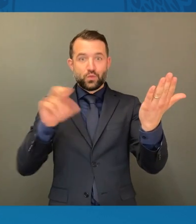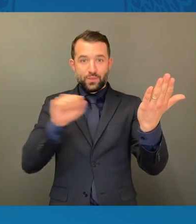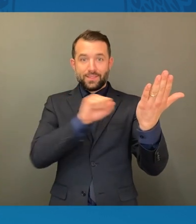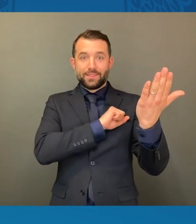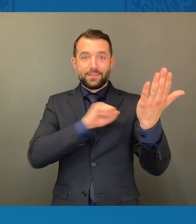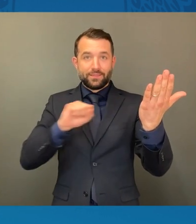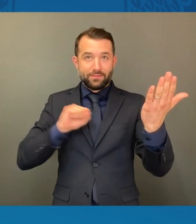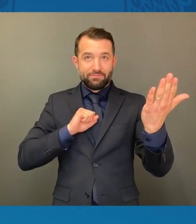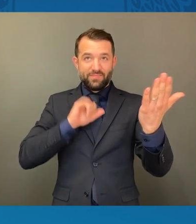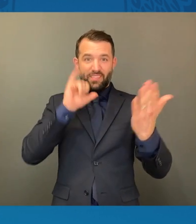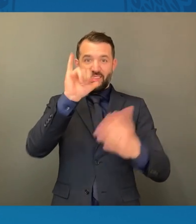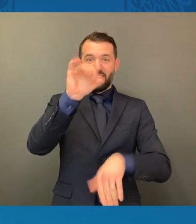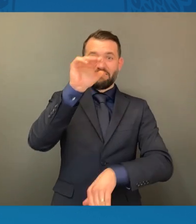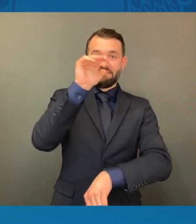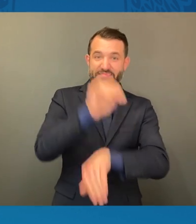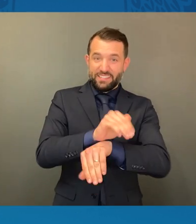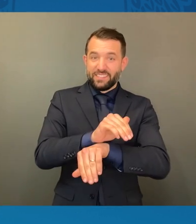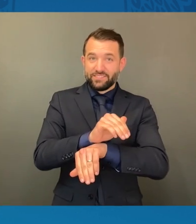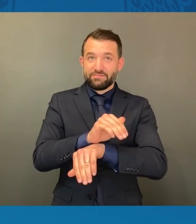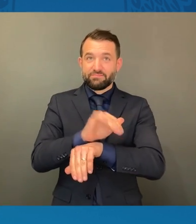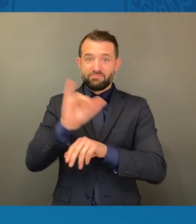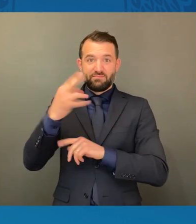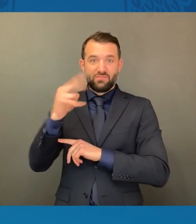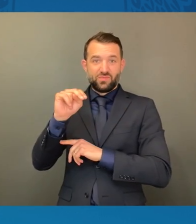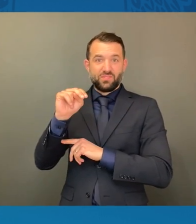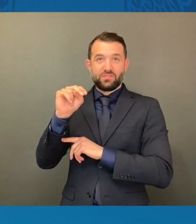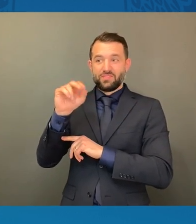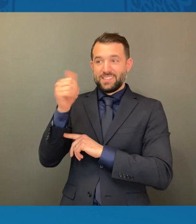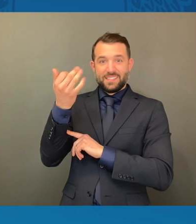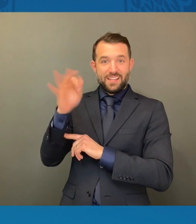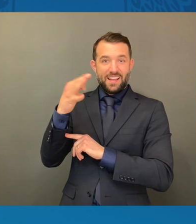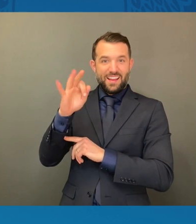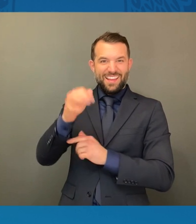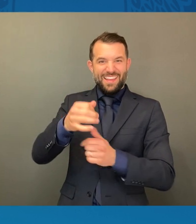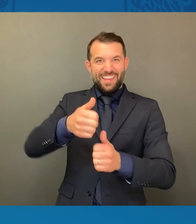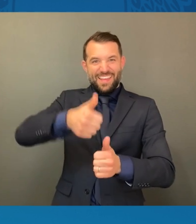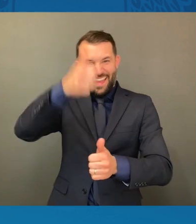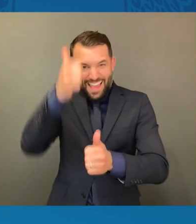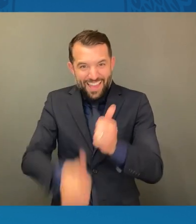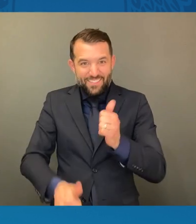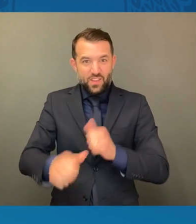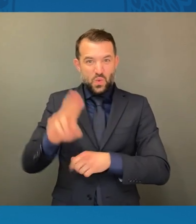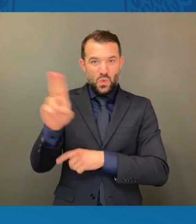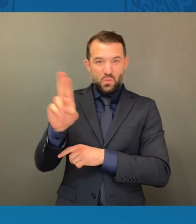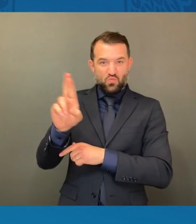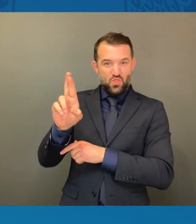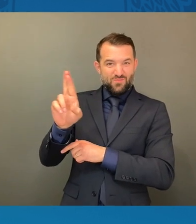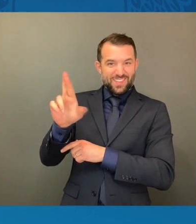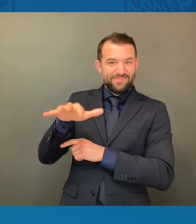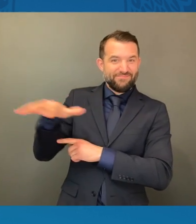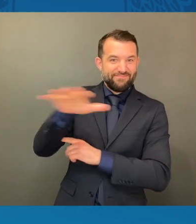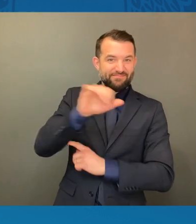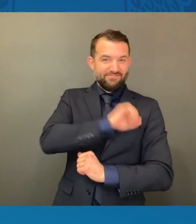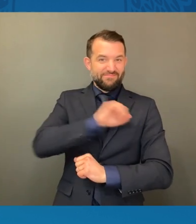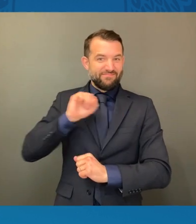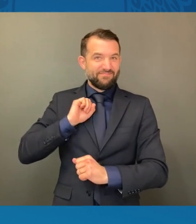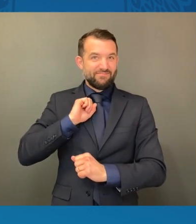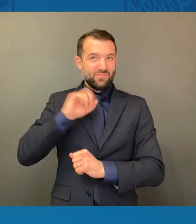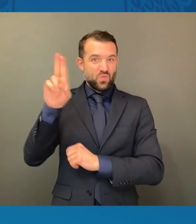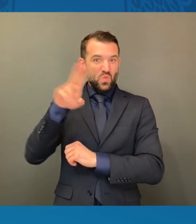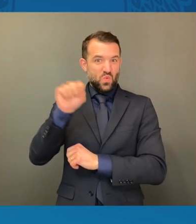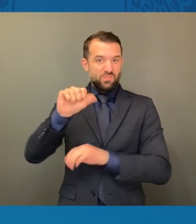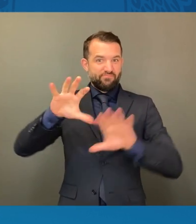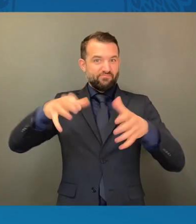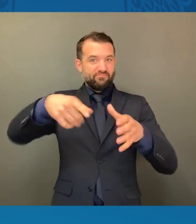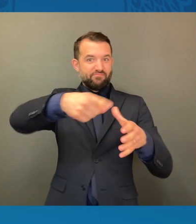19th, every Republican senator in the United States Senate voted to block